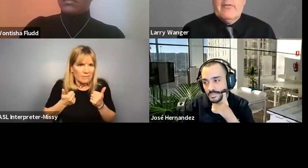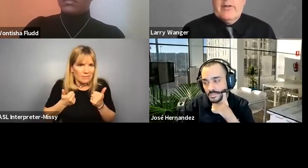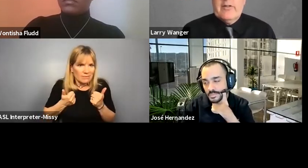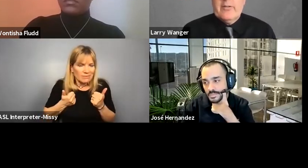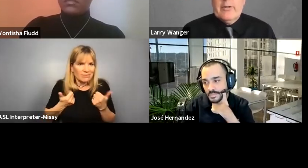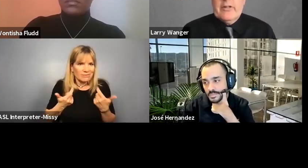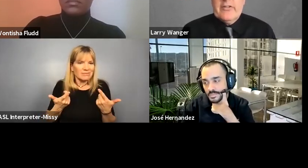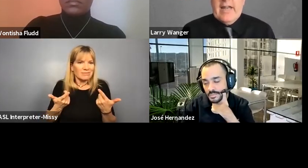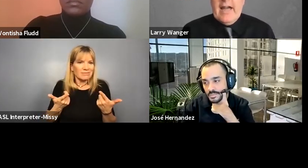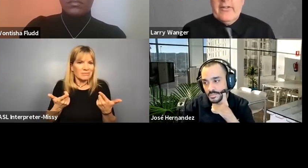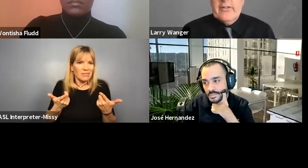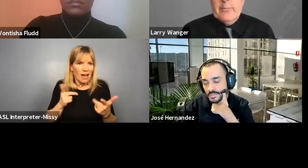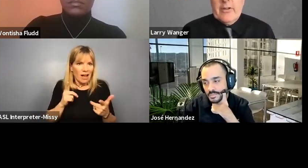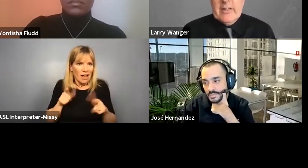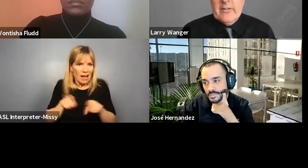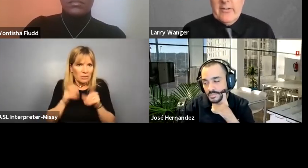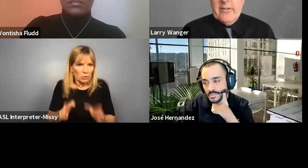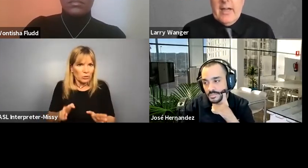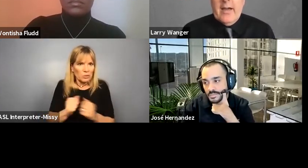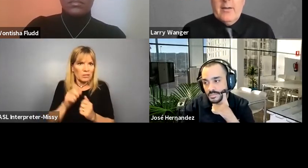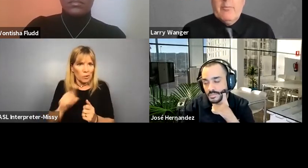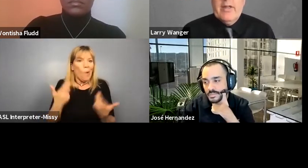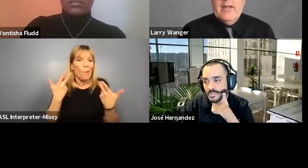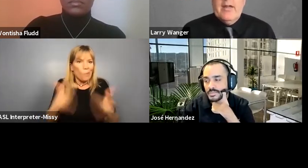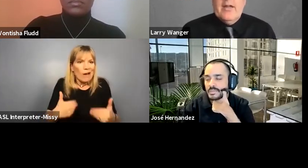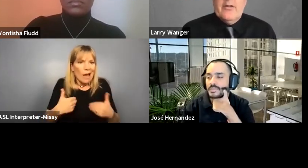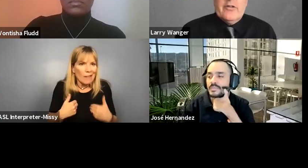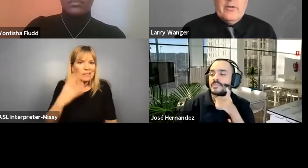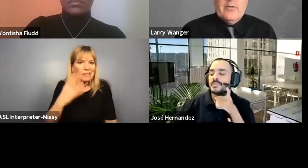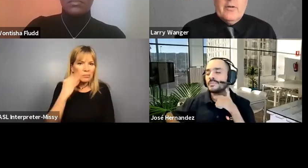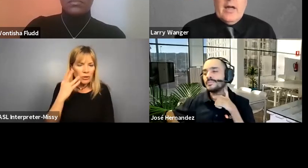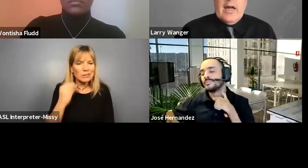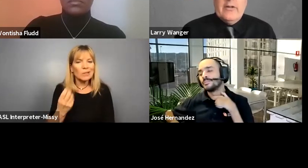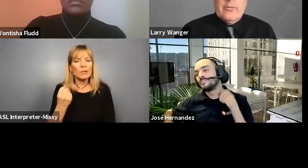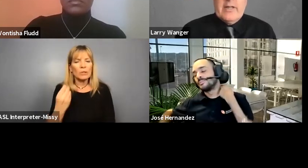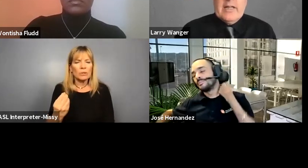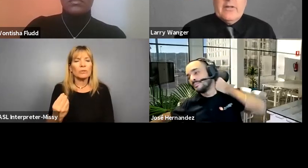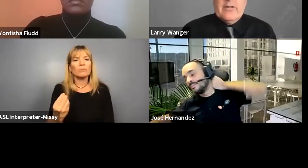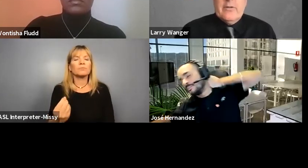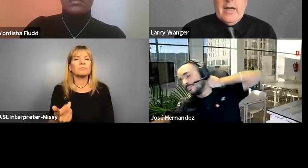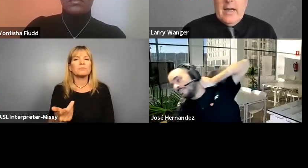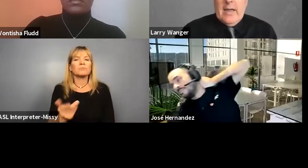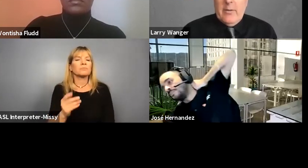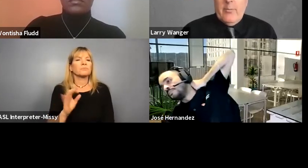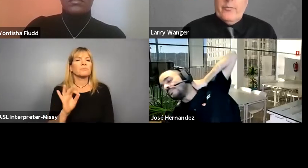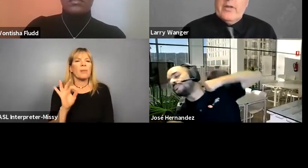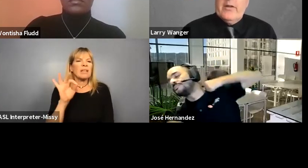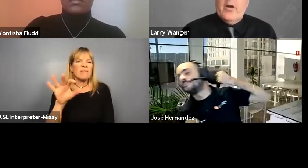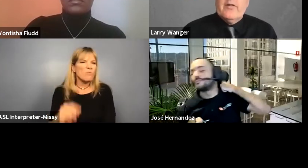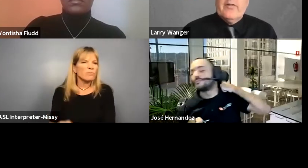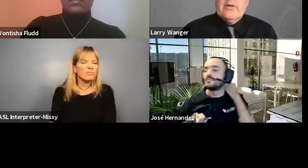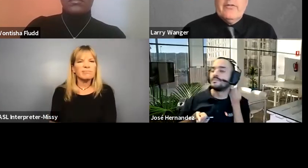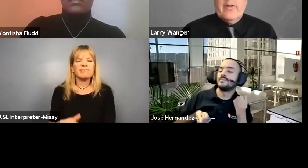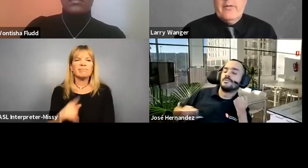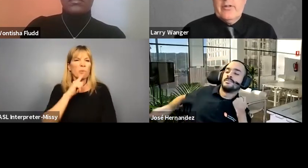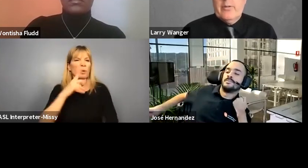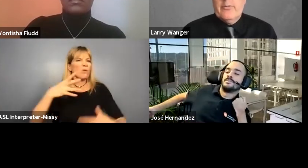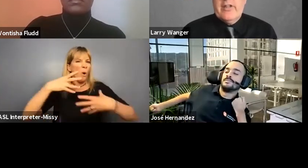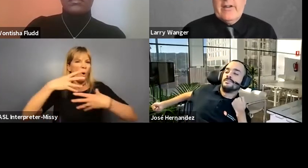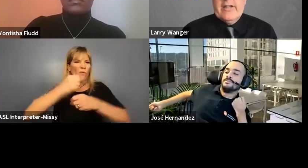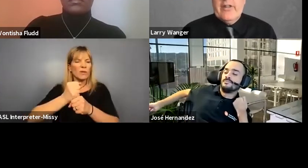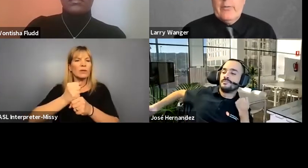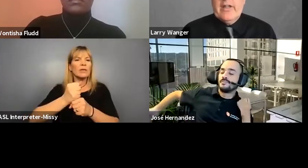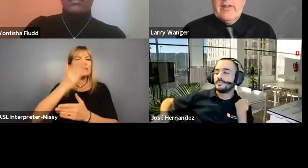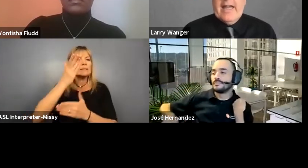people with disabilities and have this experience. Um, so I just want to give you, uh, an overview of, of